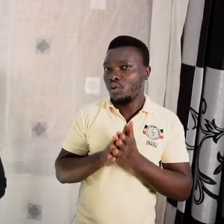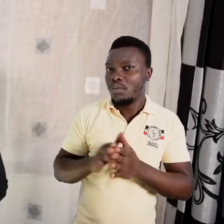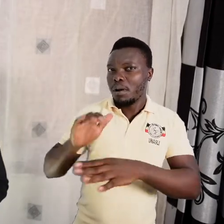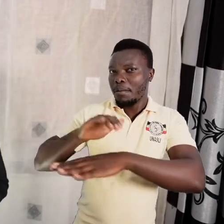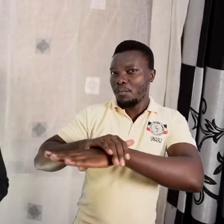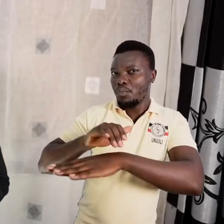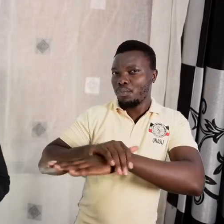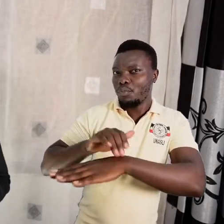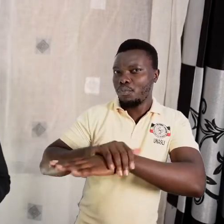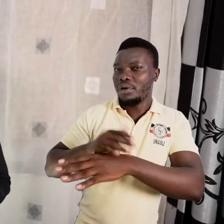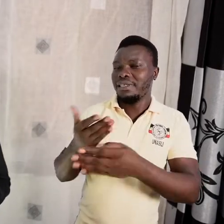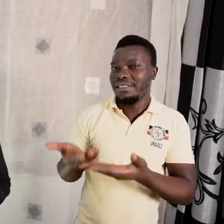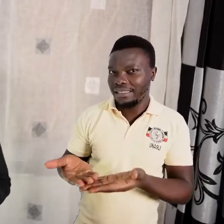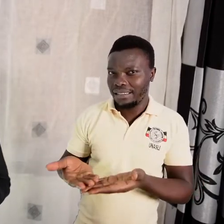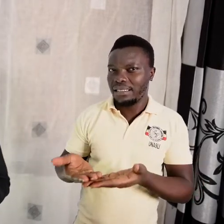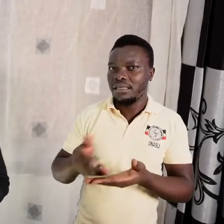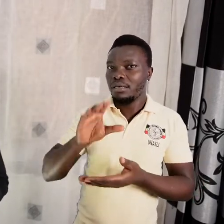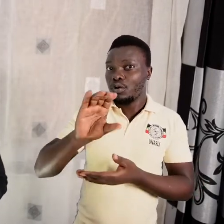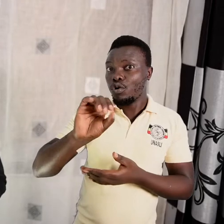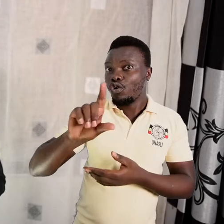we talked about was fishing.